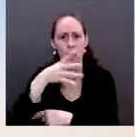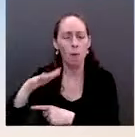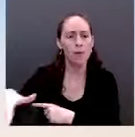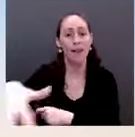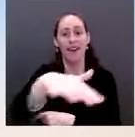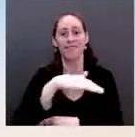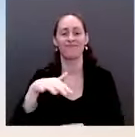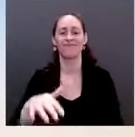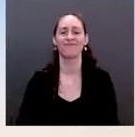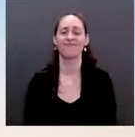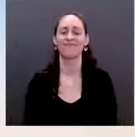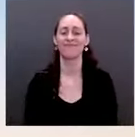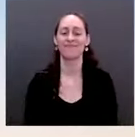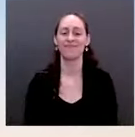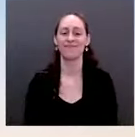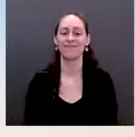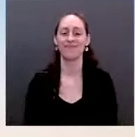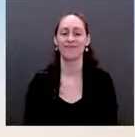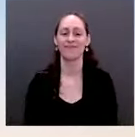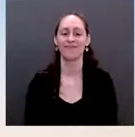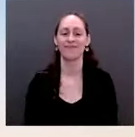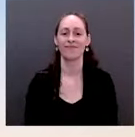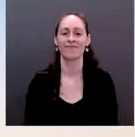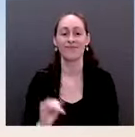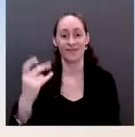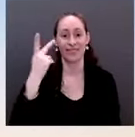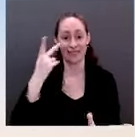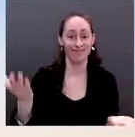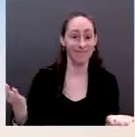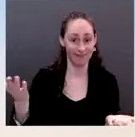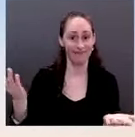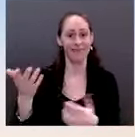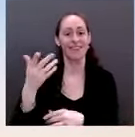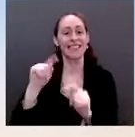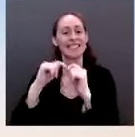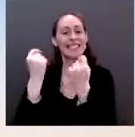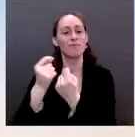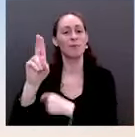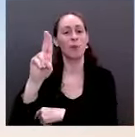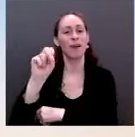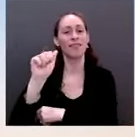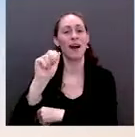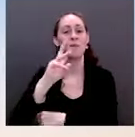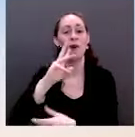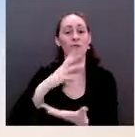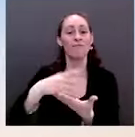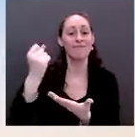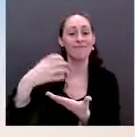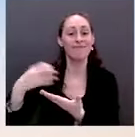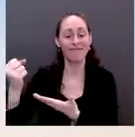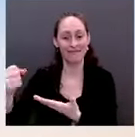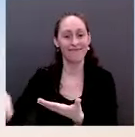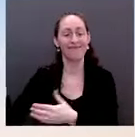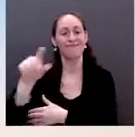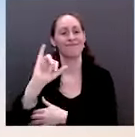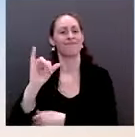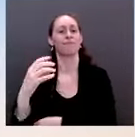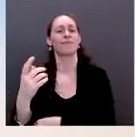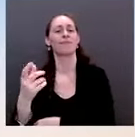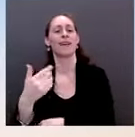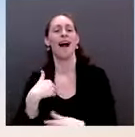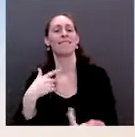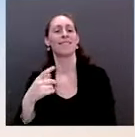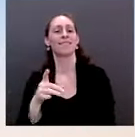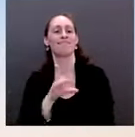here today and a Team USA pin out here today. As you all know, we made a decision, the United States, not to send